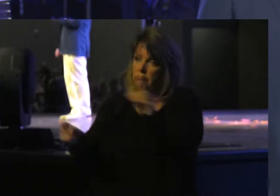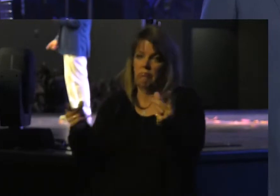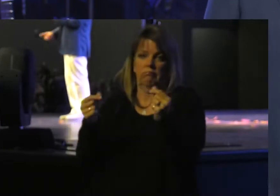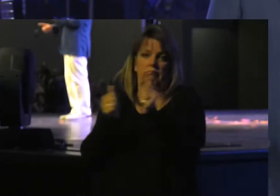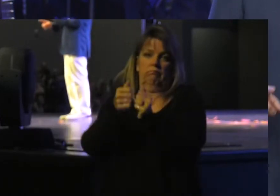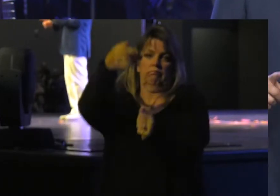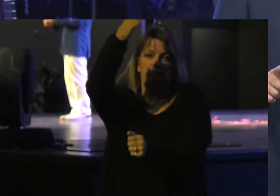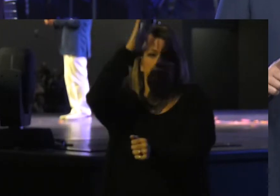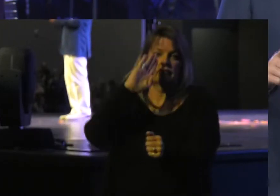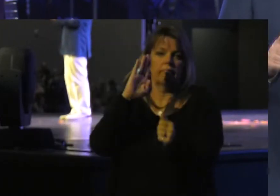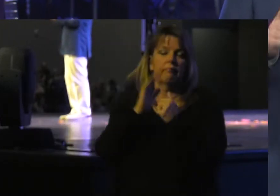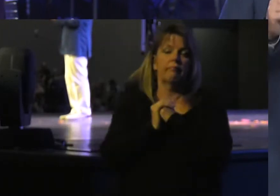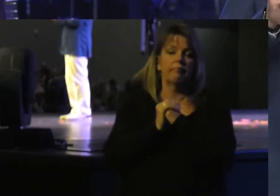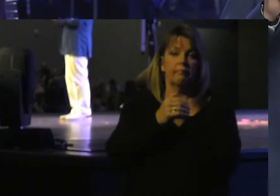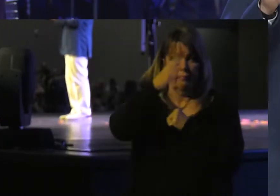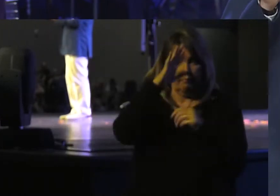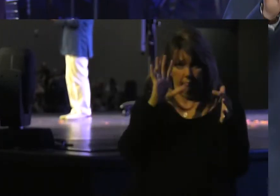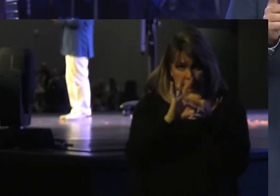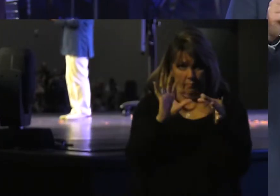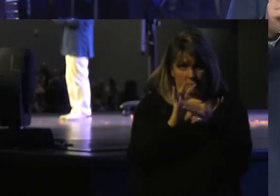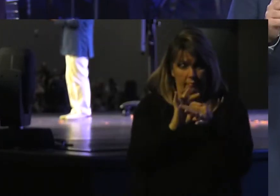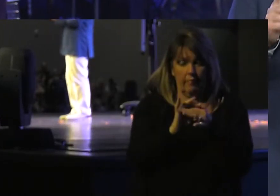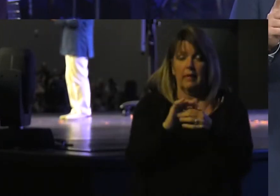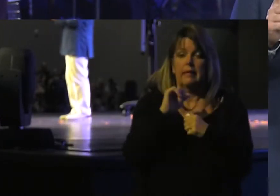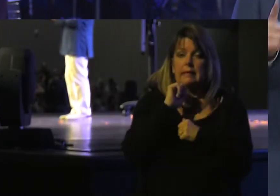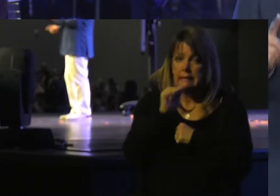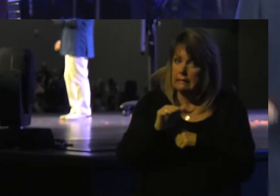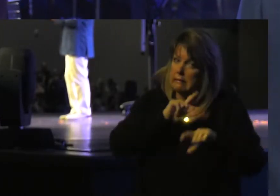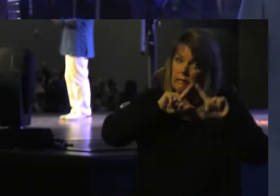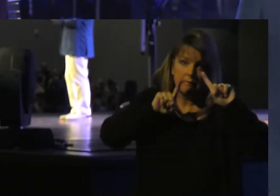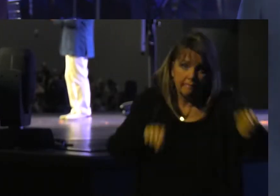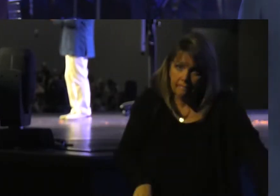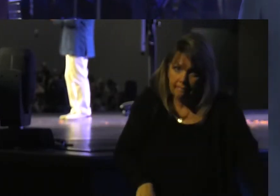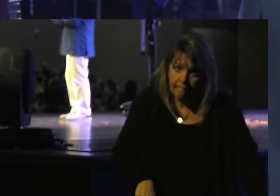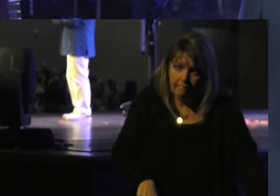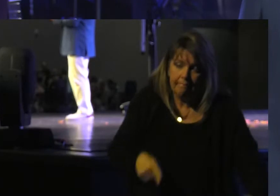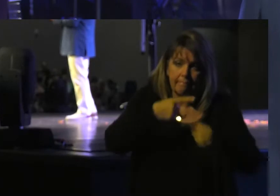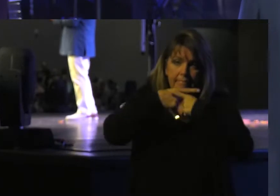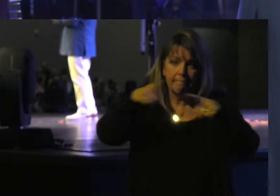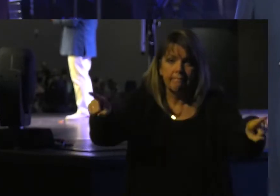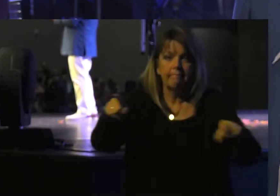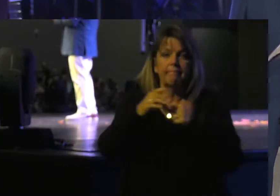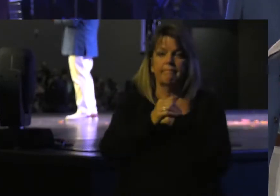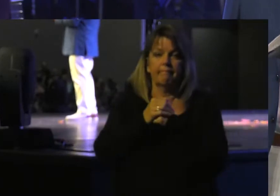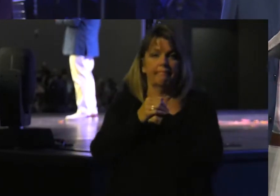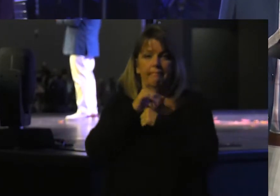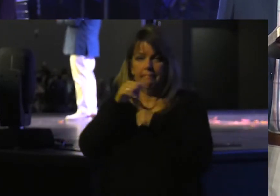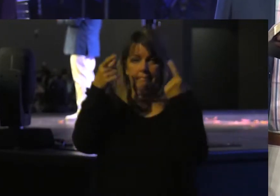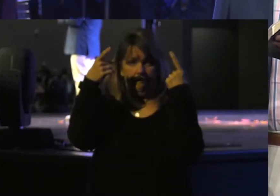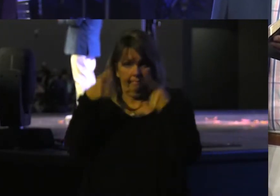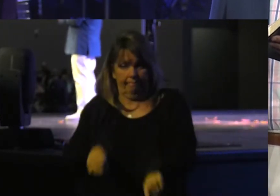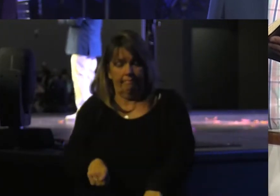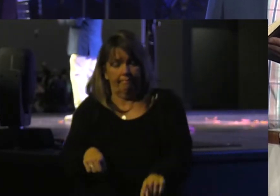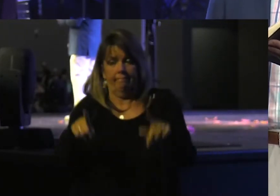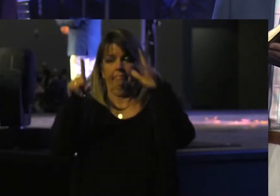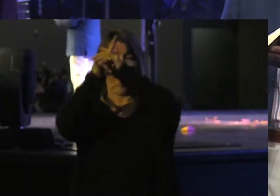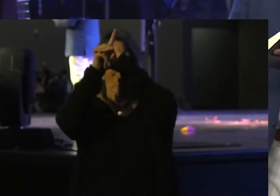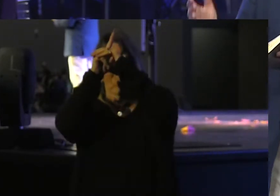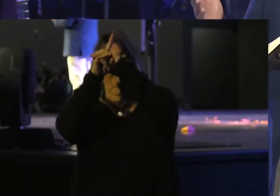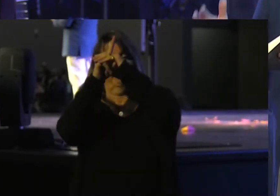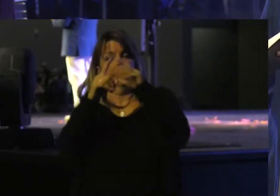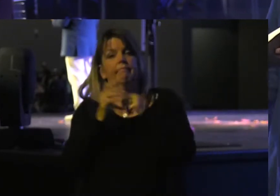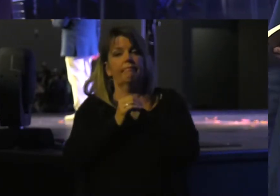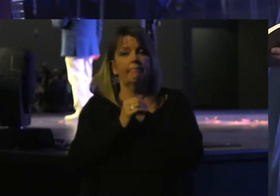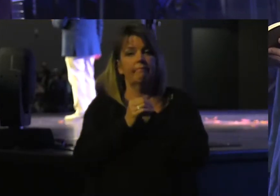him. He says, Which I did not command or decree, Nor did it come to my mind. Therefore,